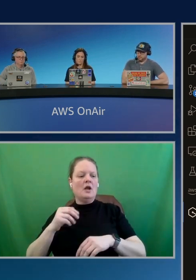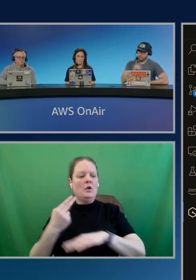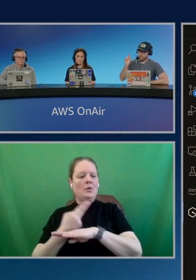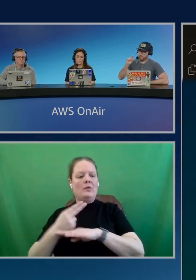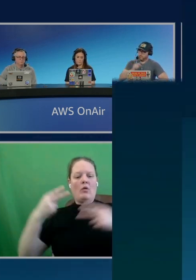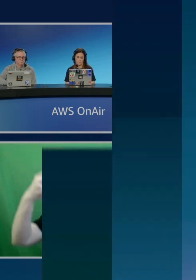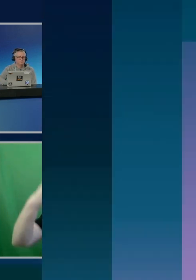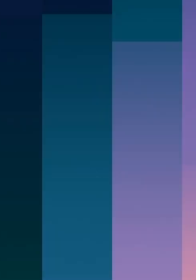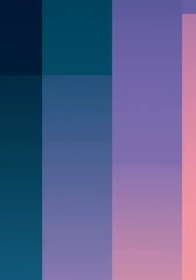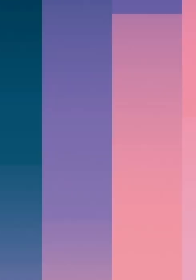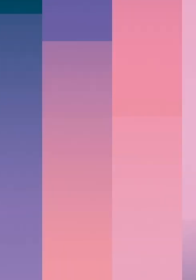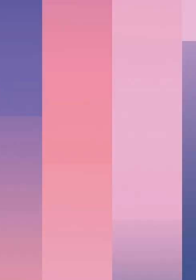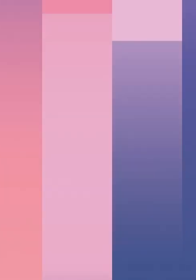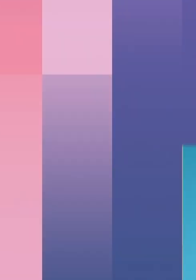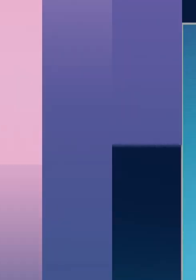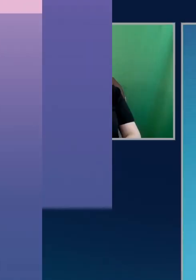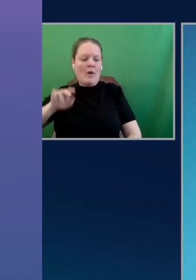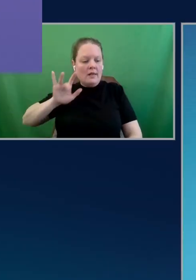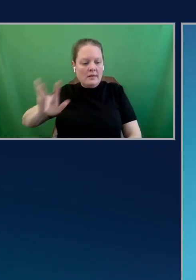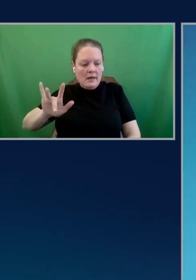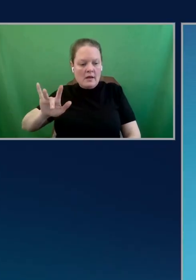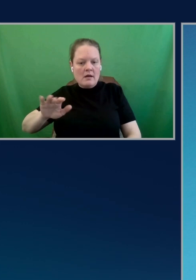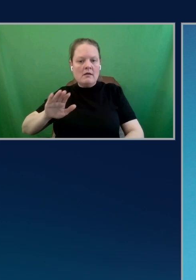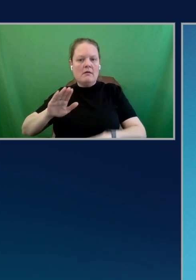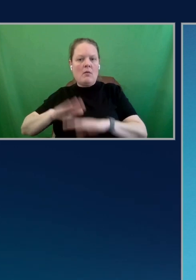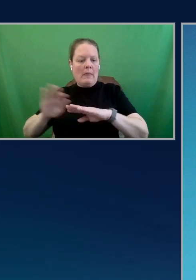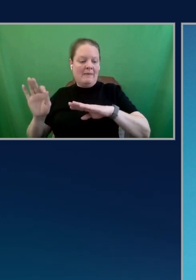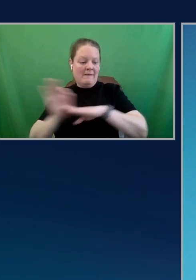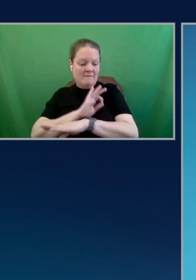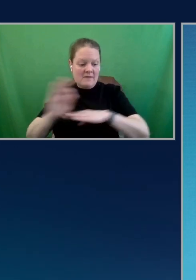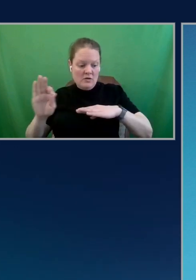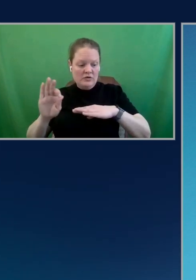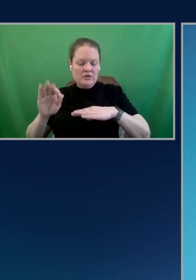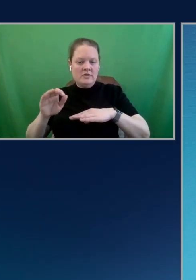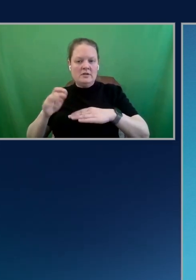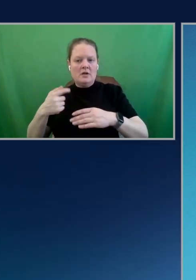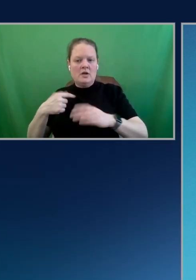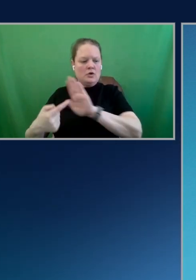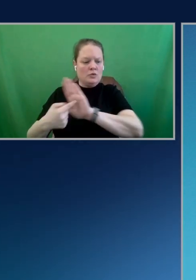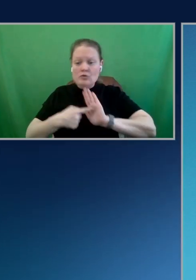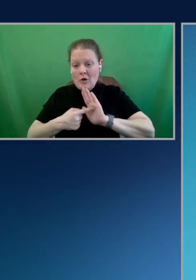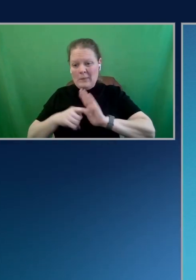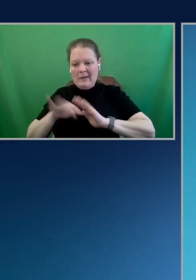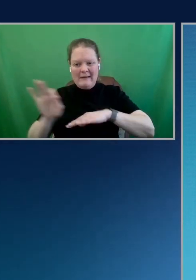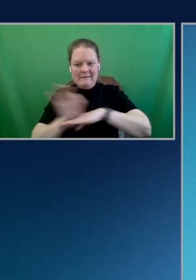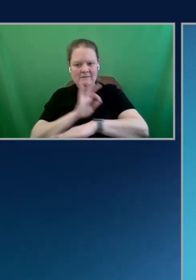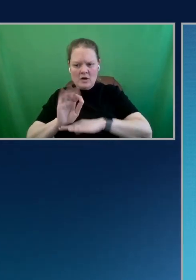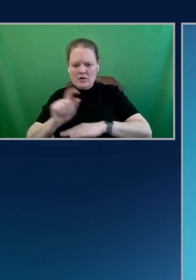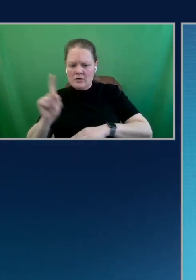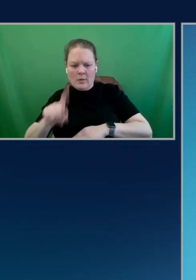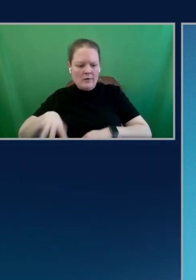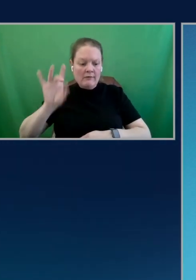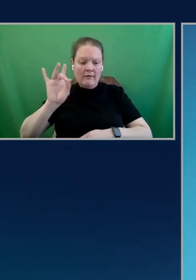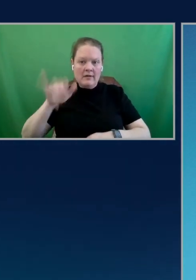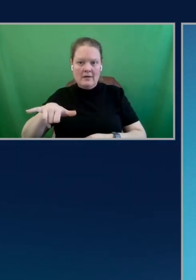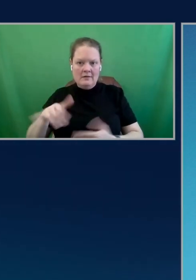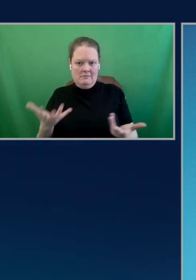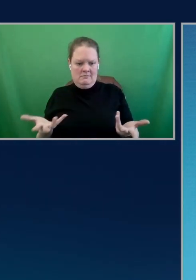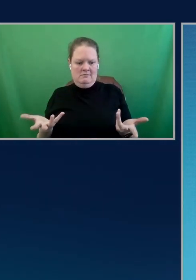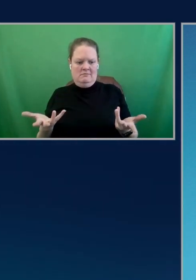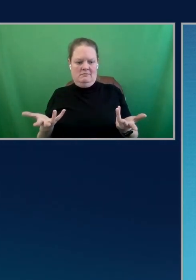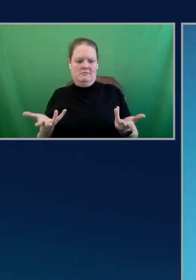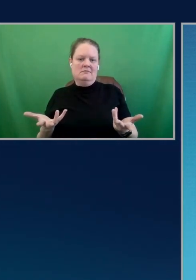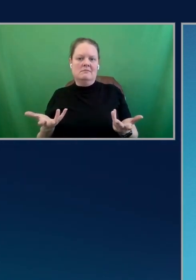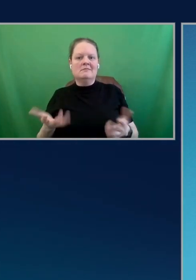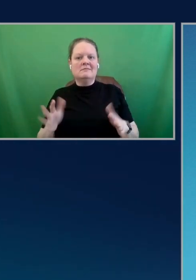clicking on a function that's being called and, you know, show me where that function is defined. Yes. kind of, you know,